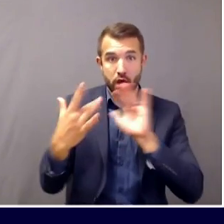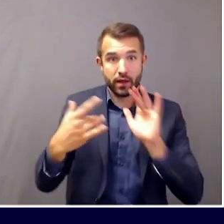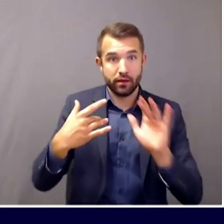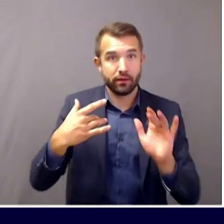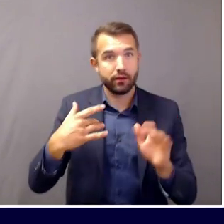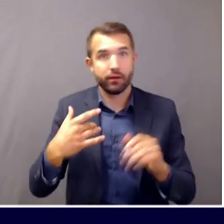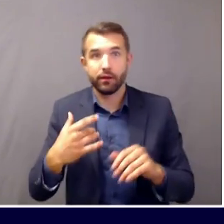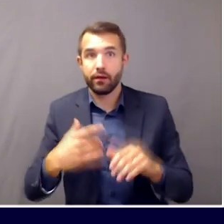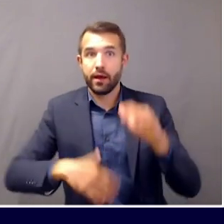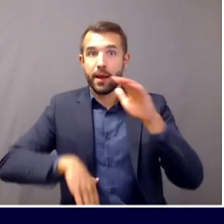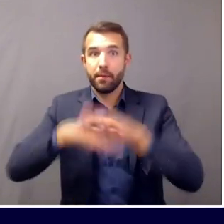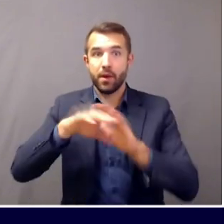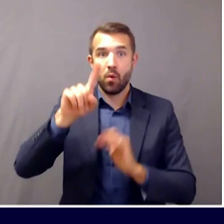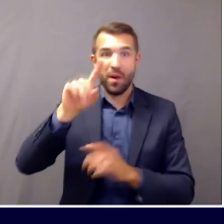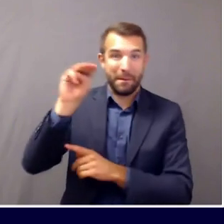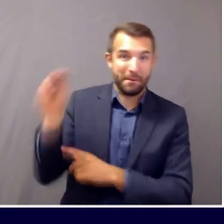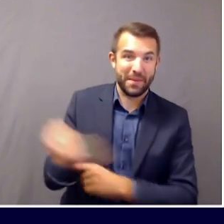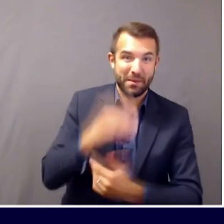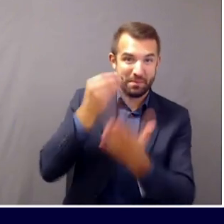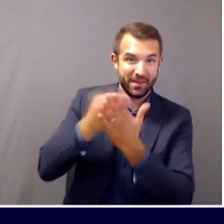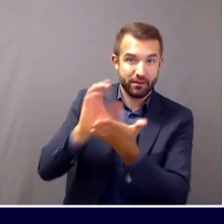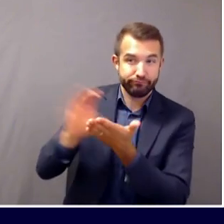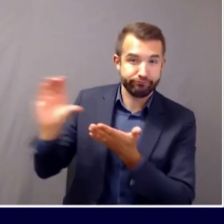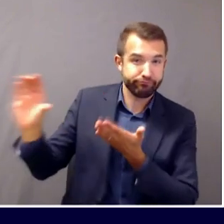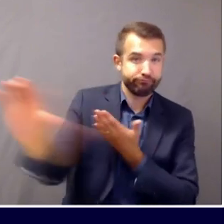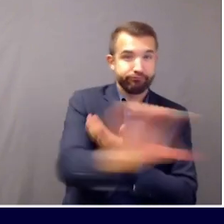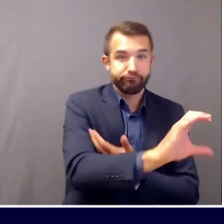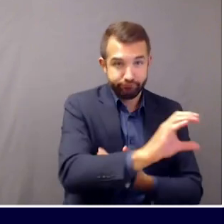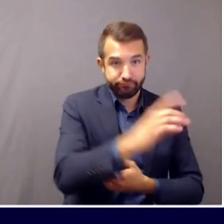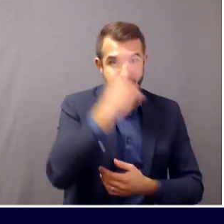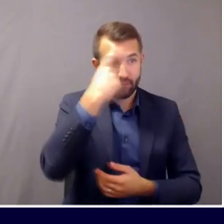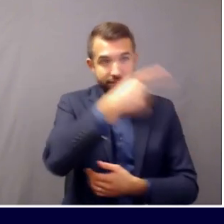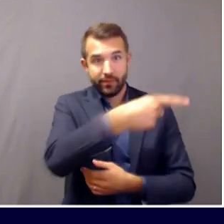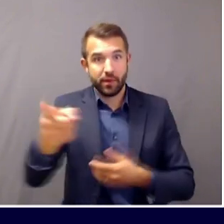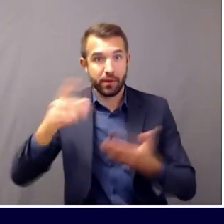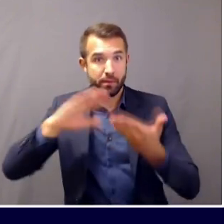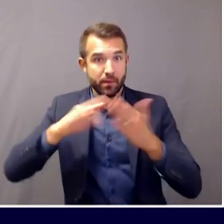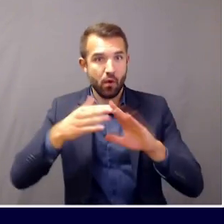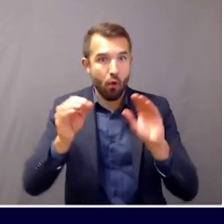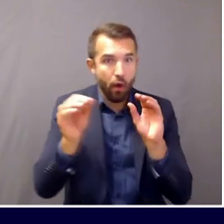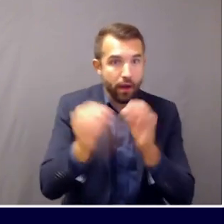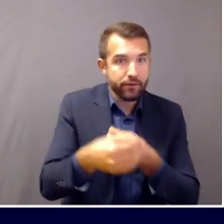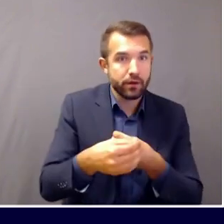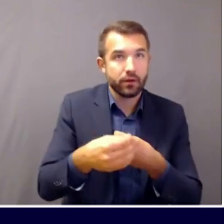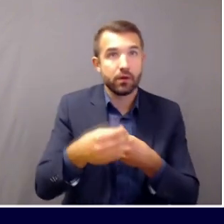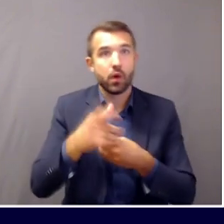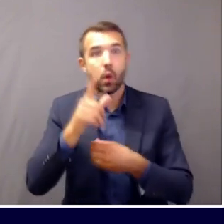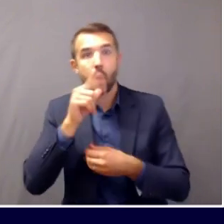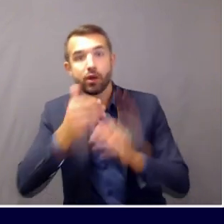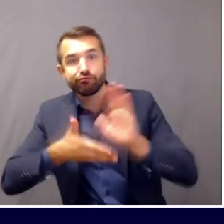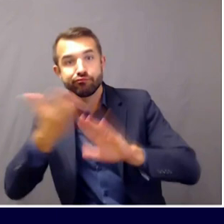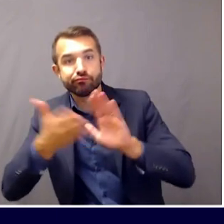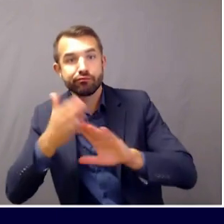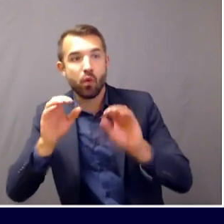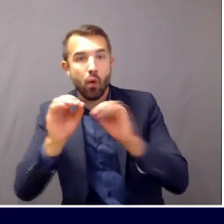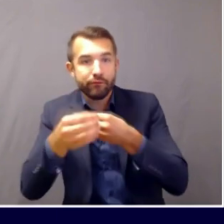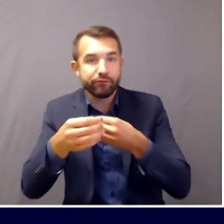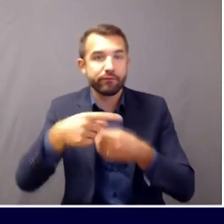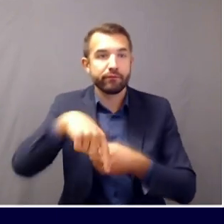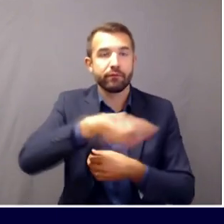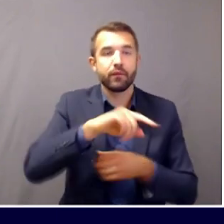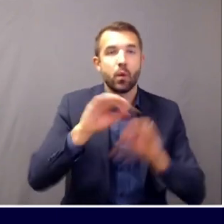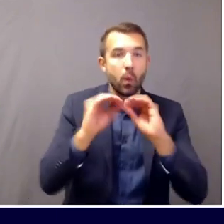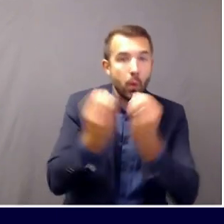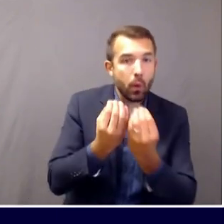that are run by or led by people of color to be able to provide those kinds of interpreter translation services,